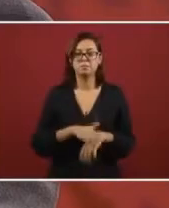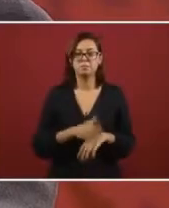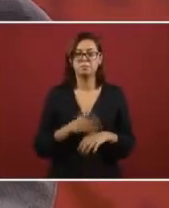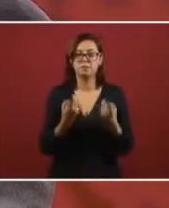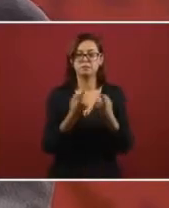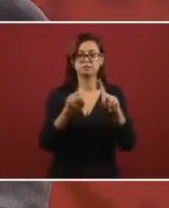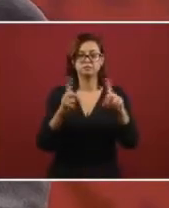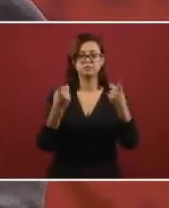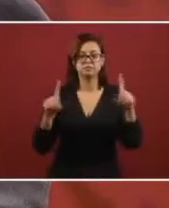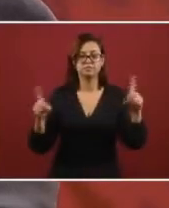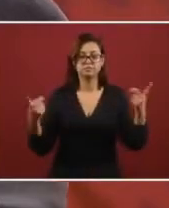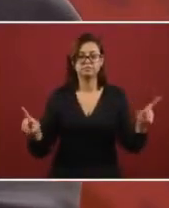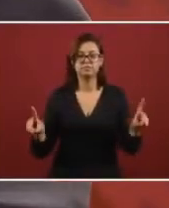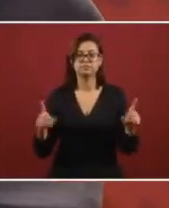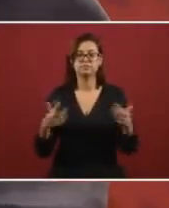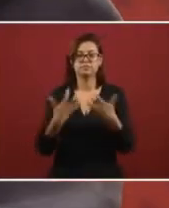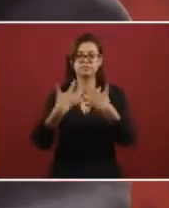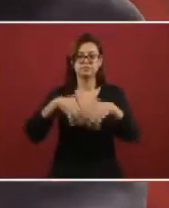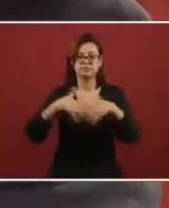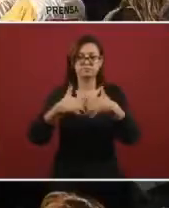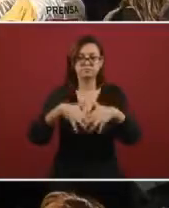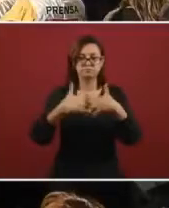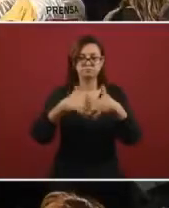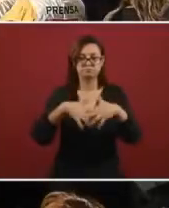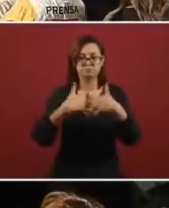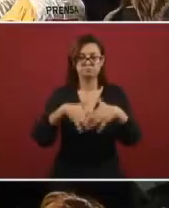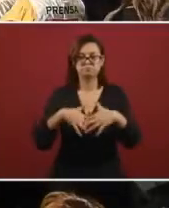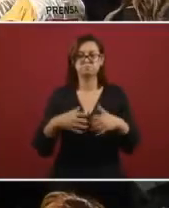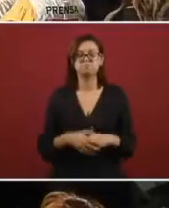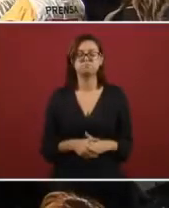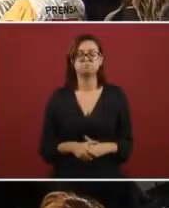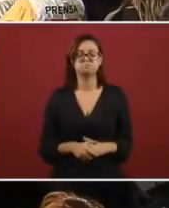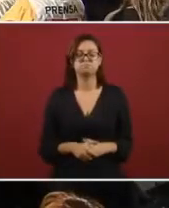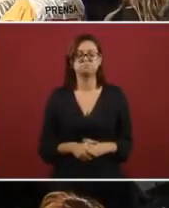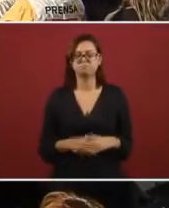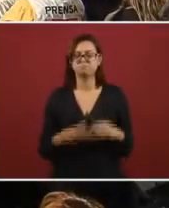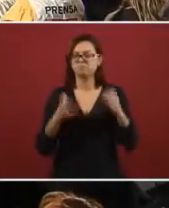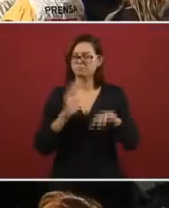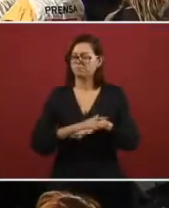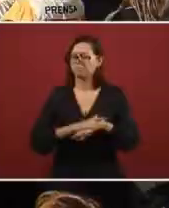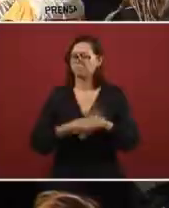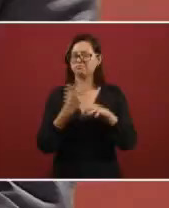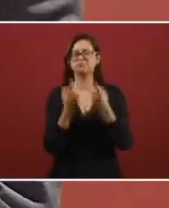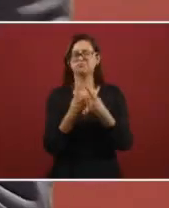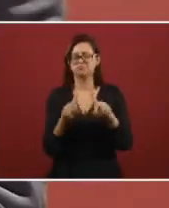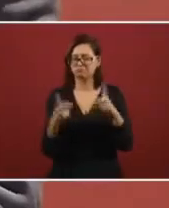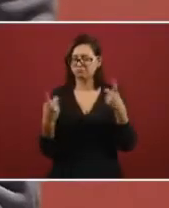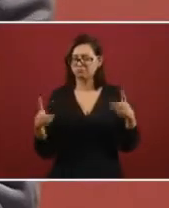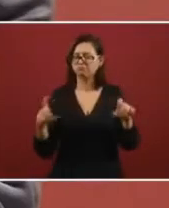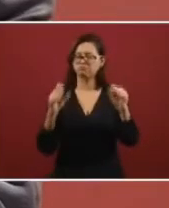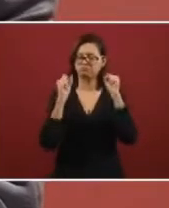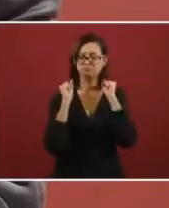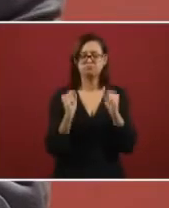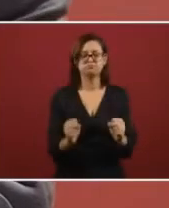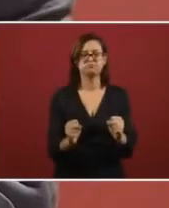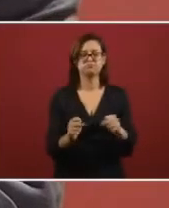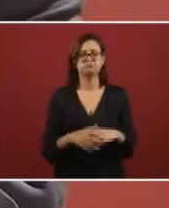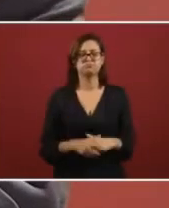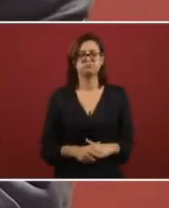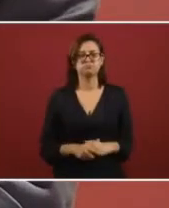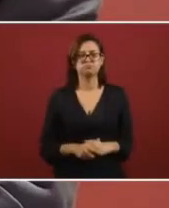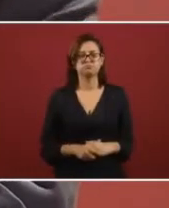There will be more development of the manufacturing industry, very much more development